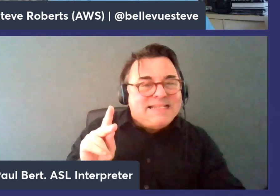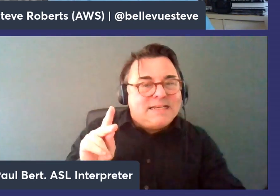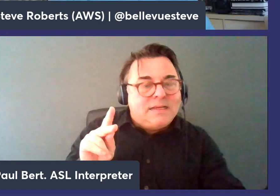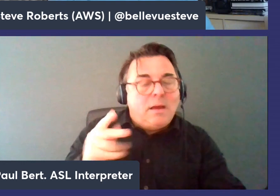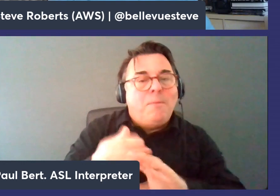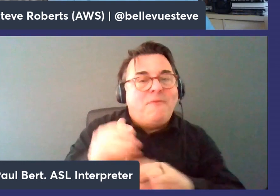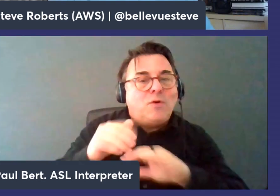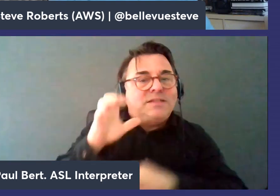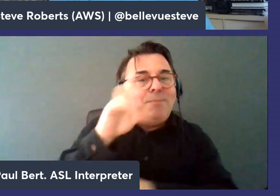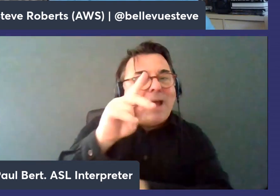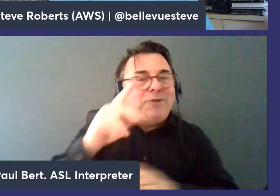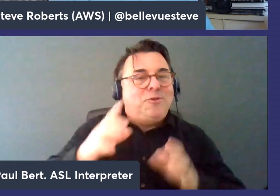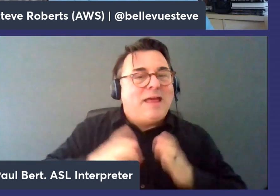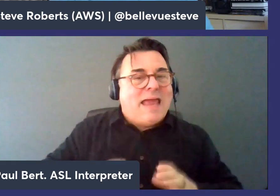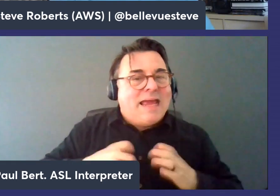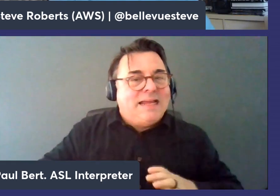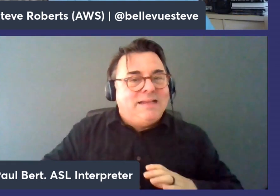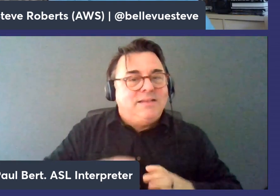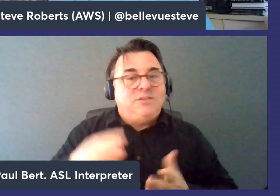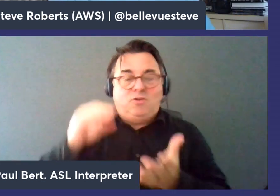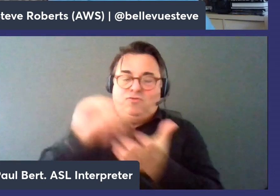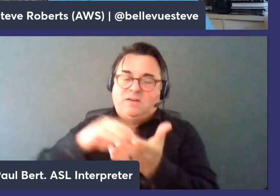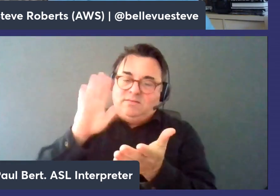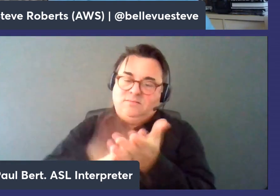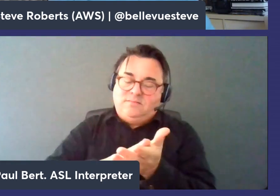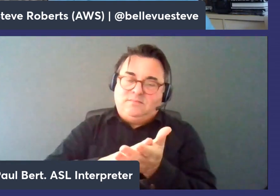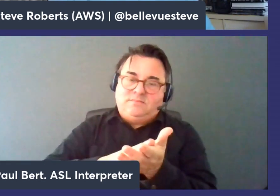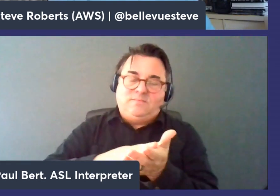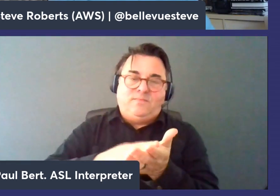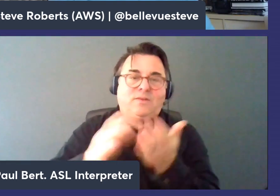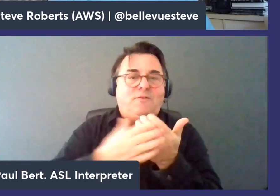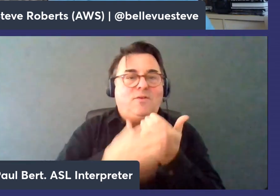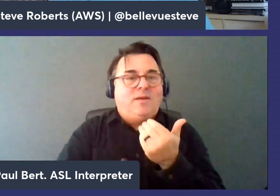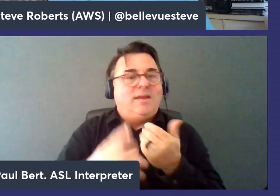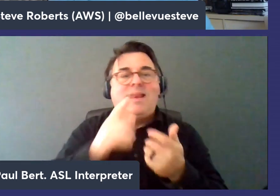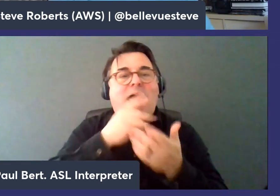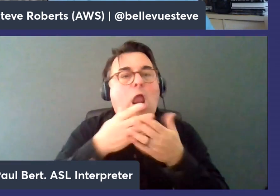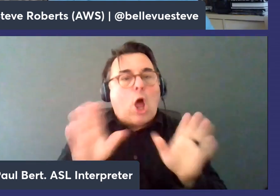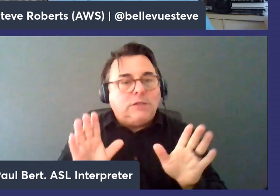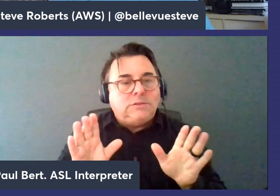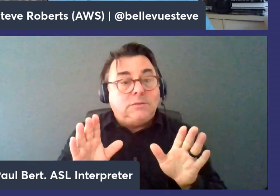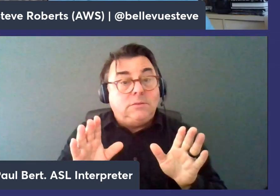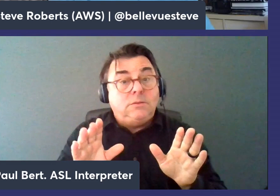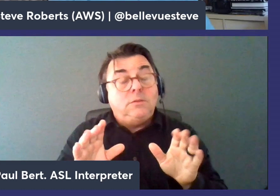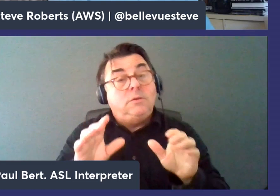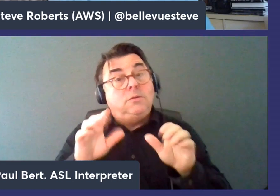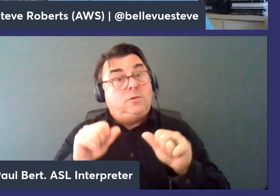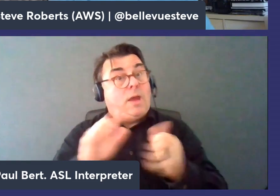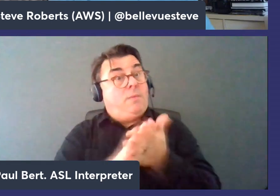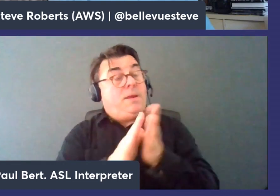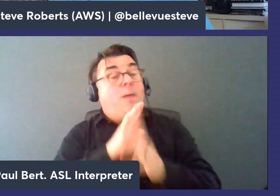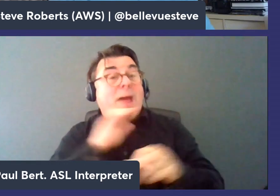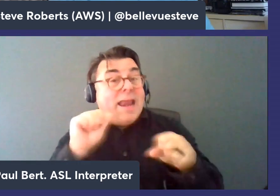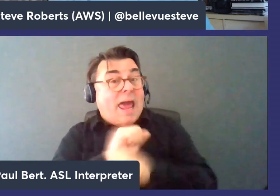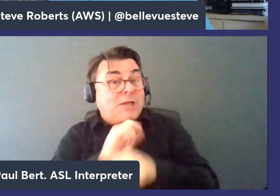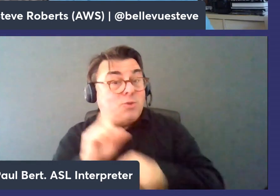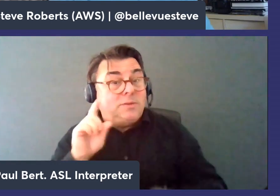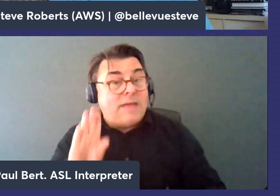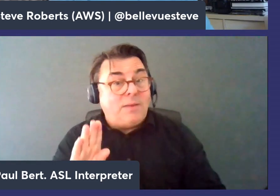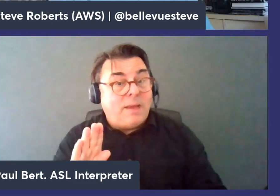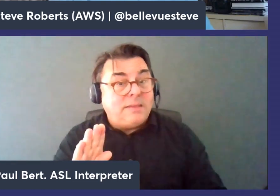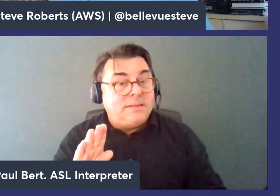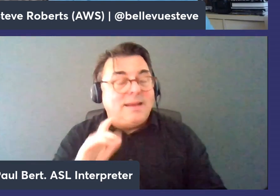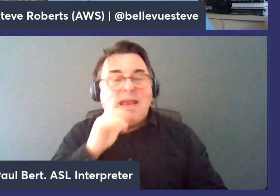to the client so once data is written it's there uh it's not expected to be lost so you could use it as a as a real database instead of just as a